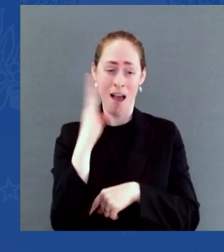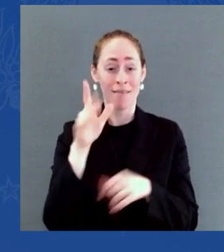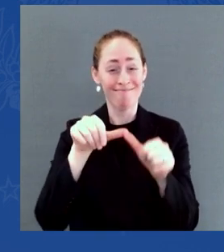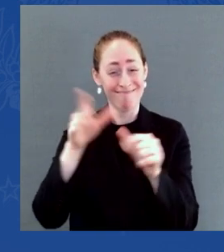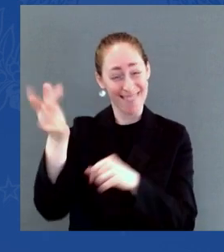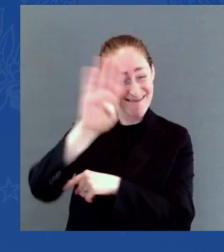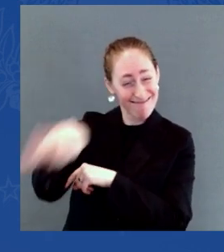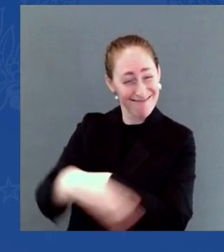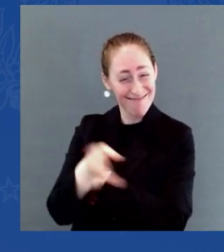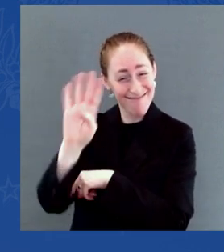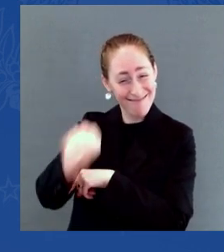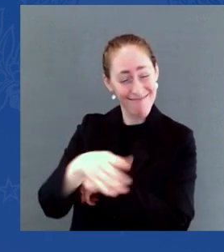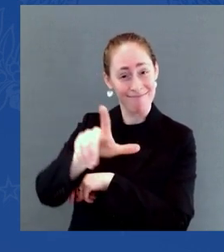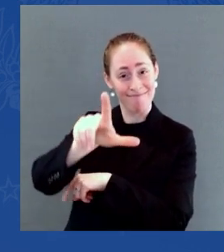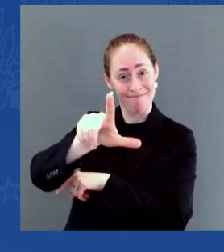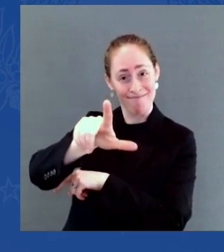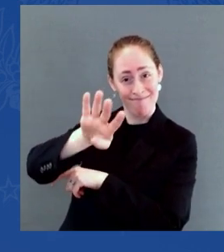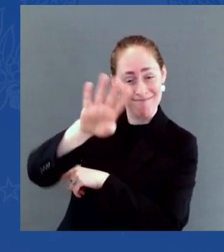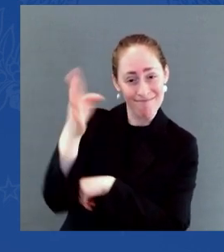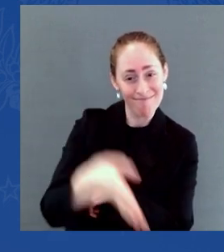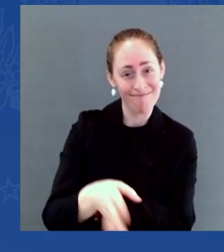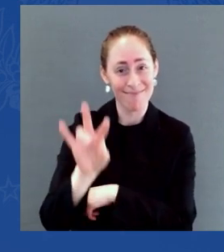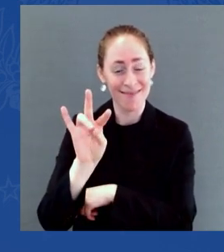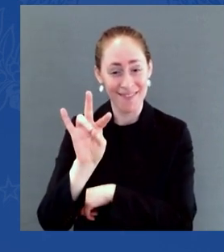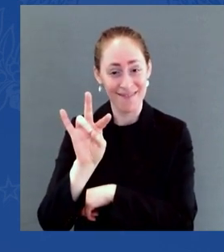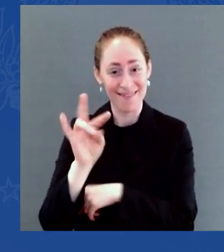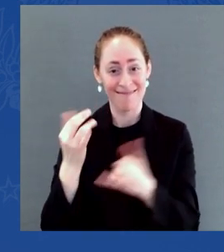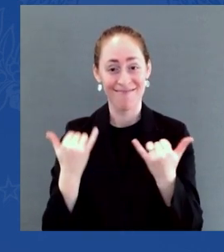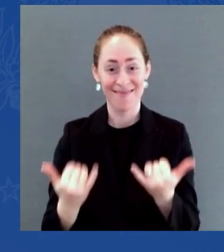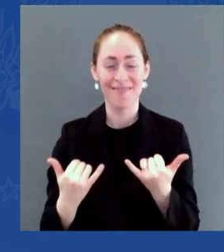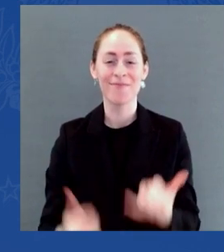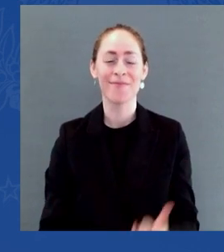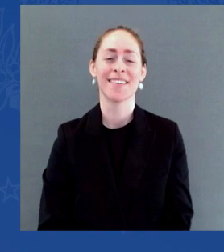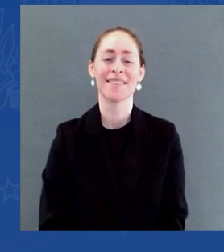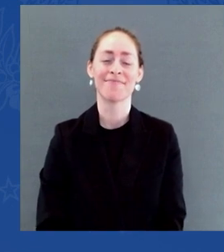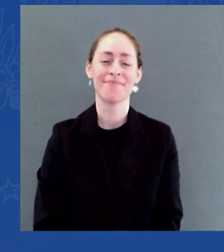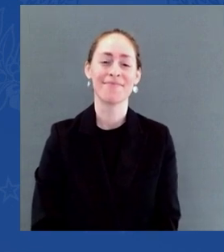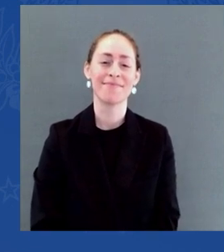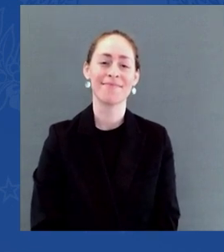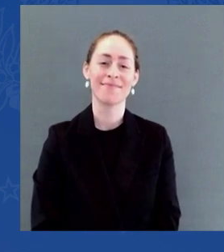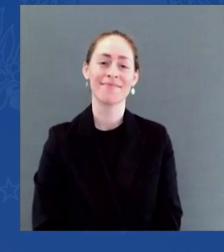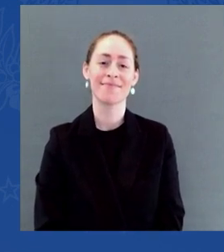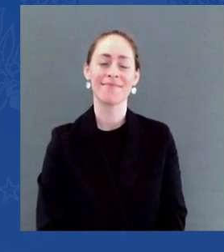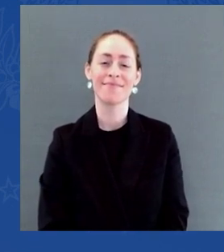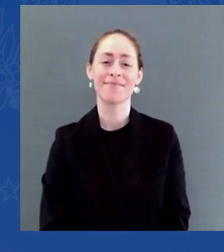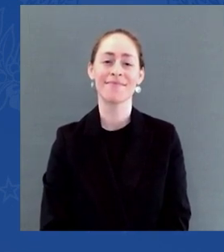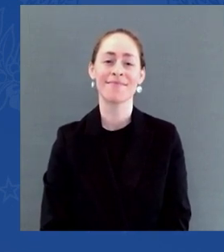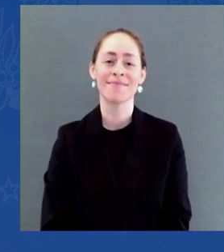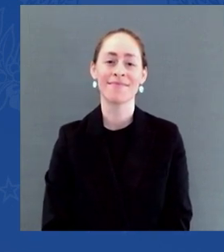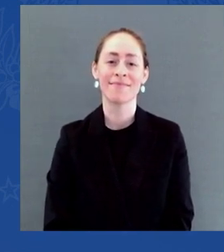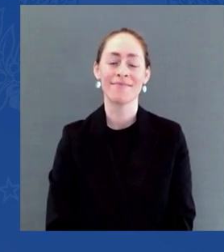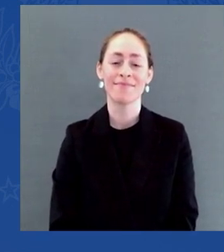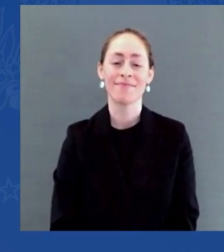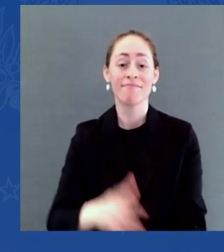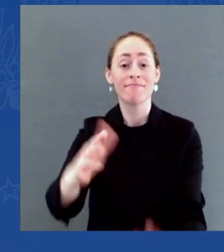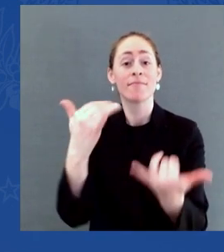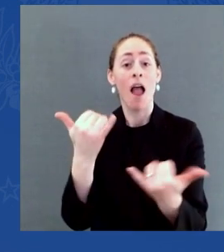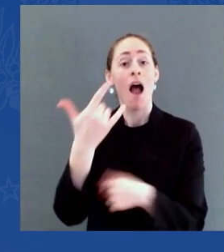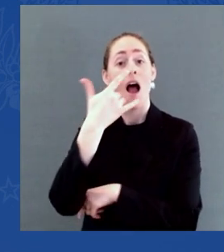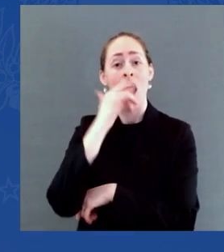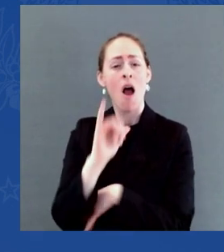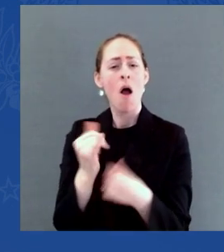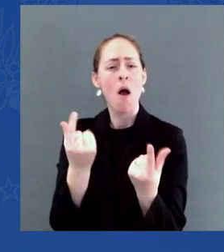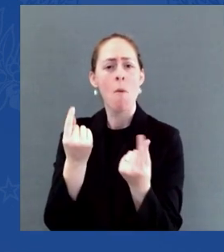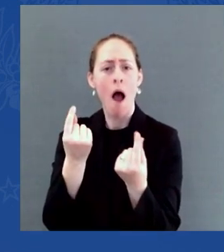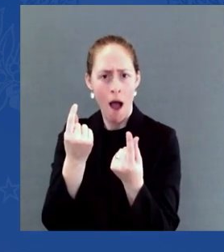ports to stores and homes across the country. We've broken up log jams there as well. Private sector port terminal operators